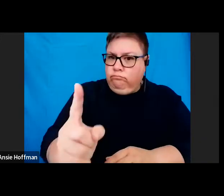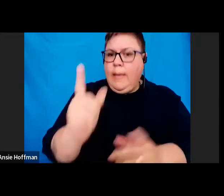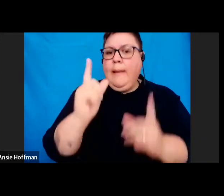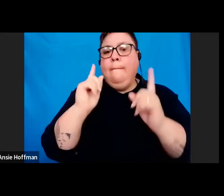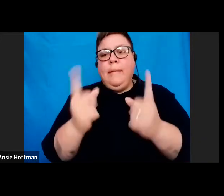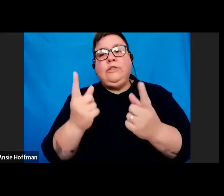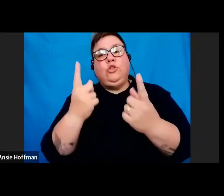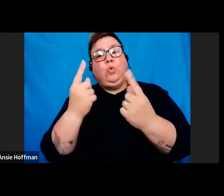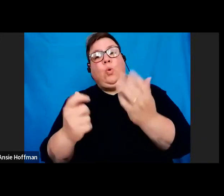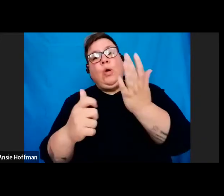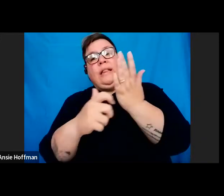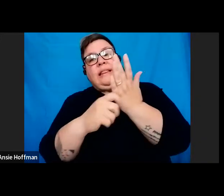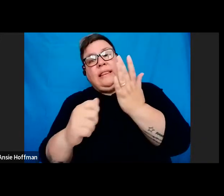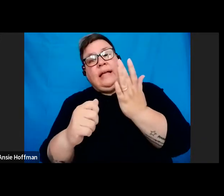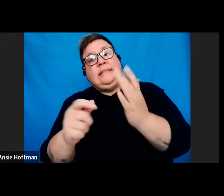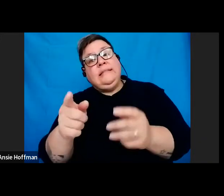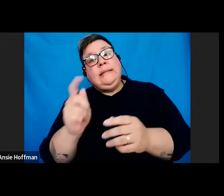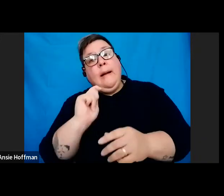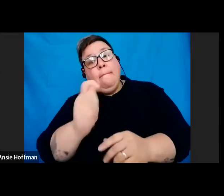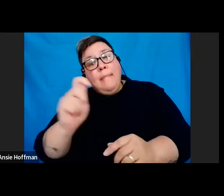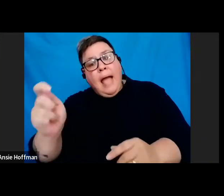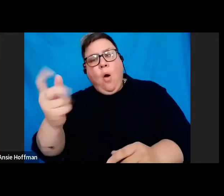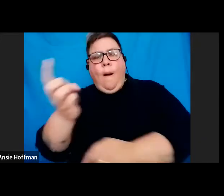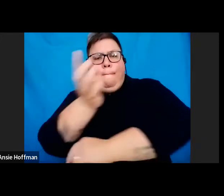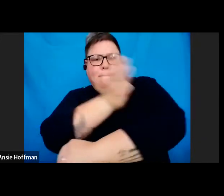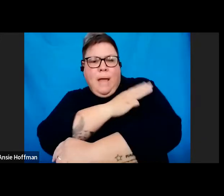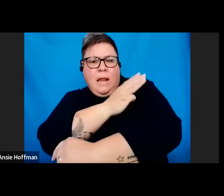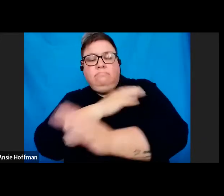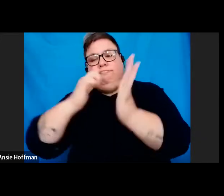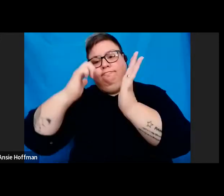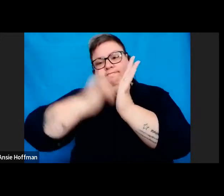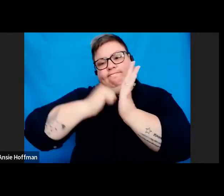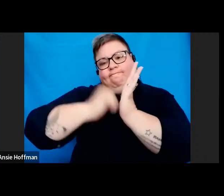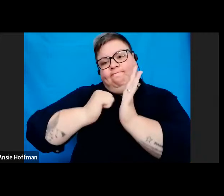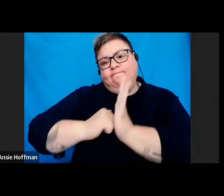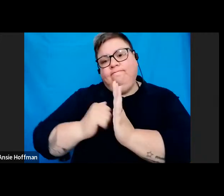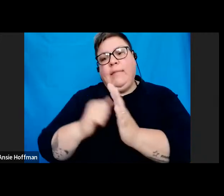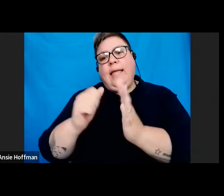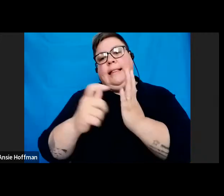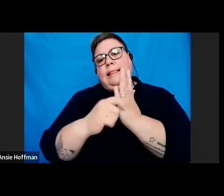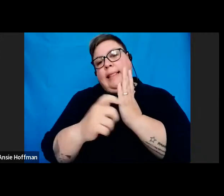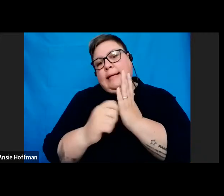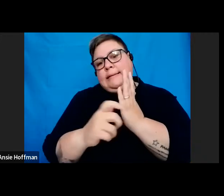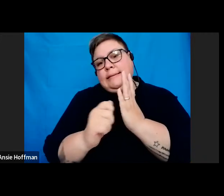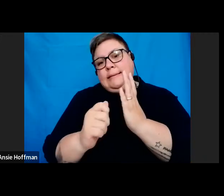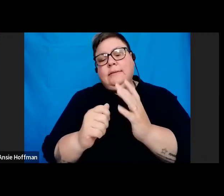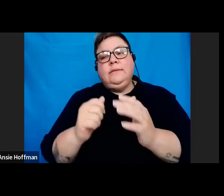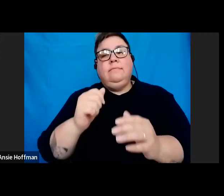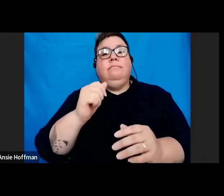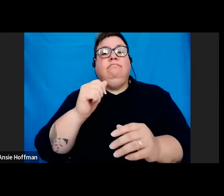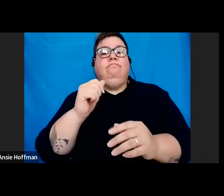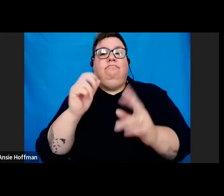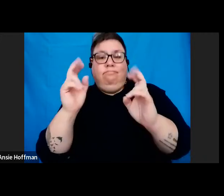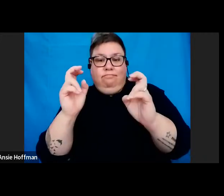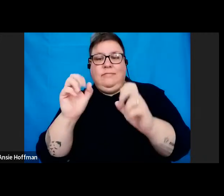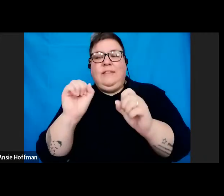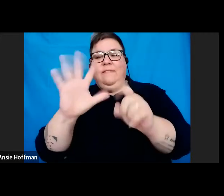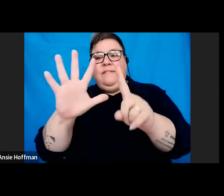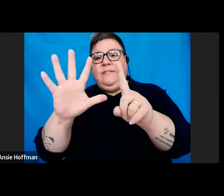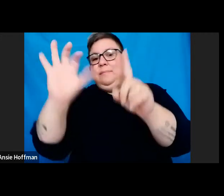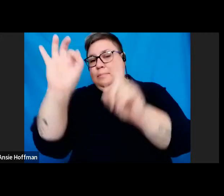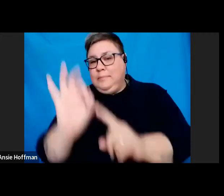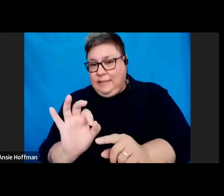employer or fund manager to deduct a tax at a set rate determined by SAS. This directive